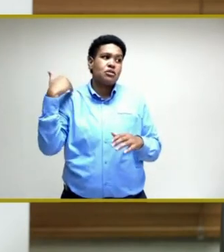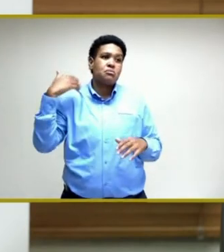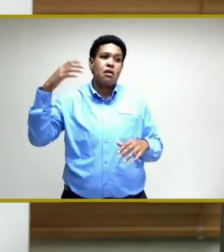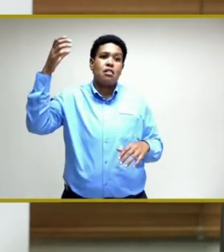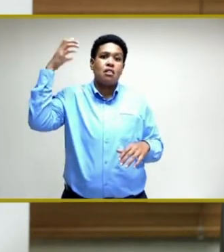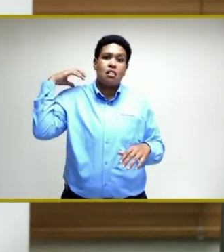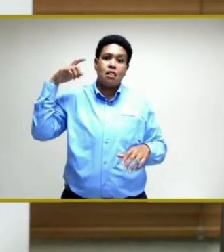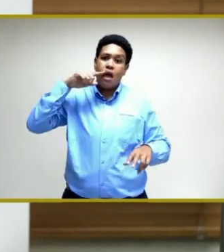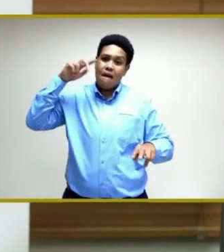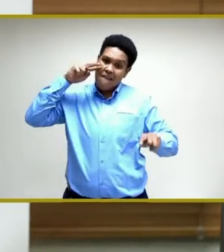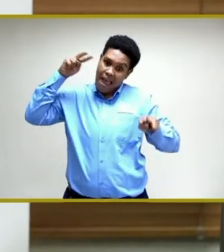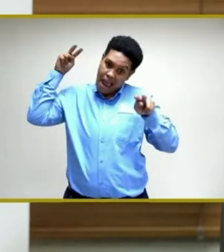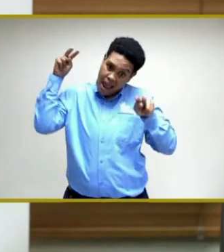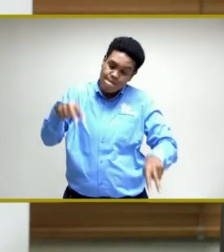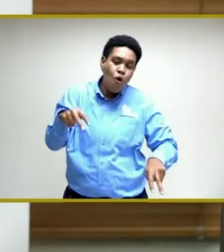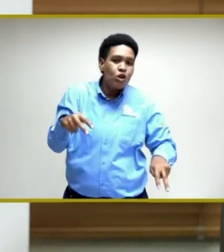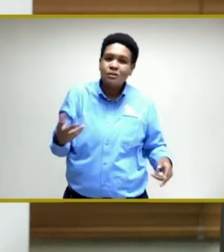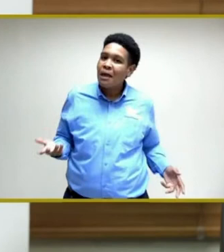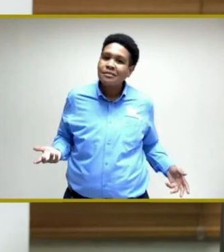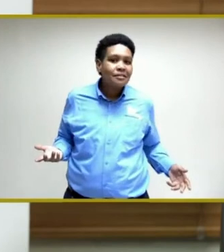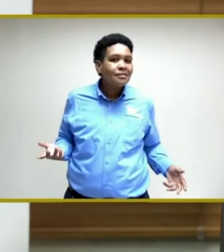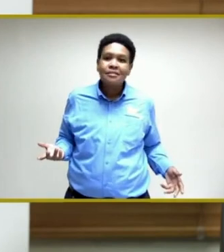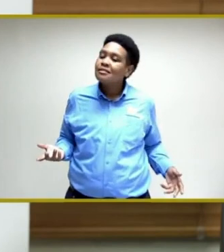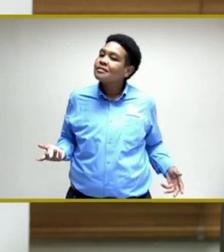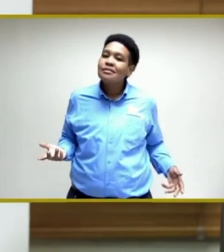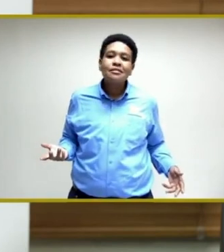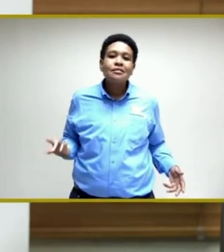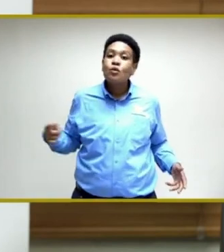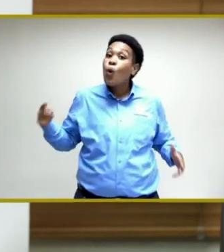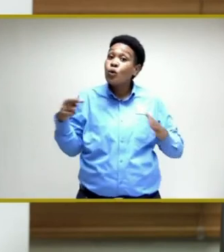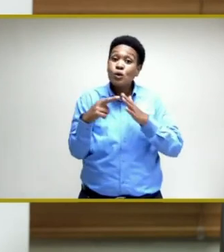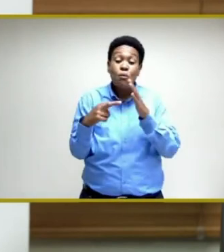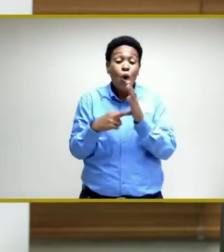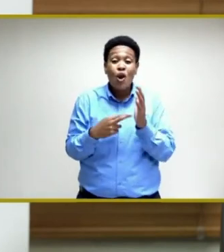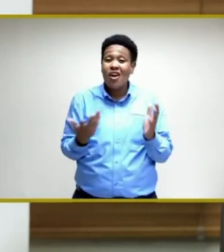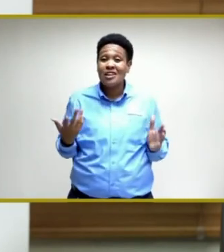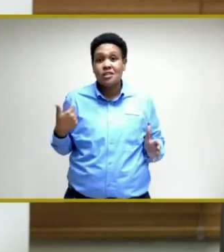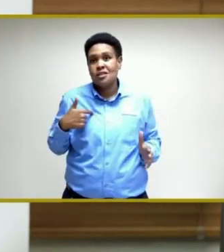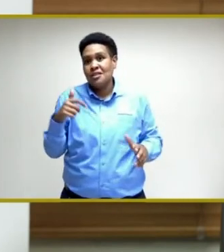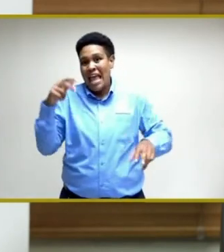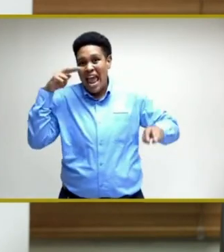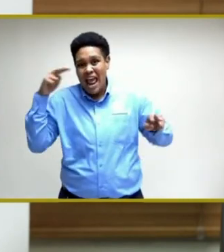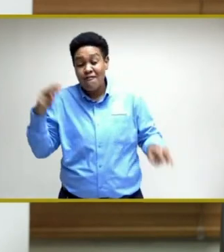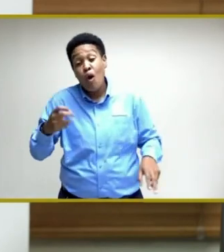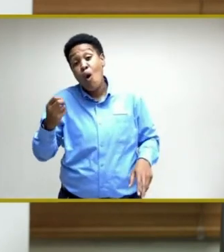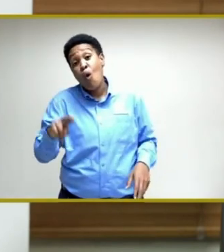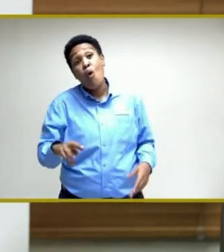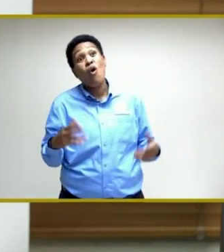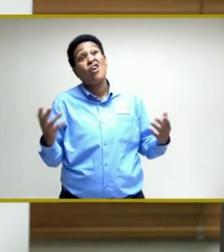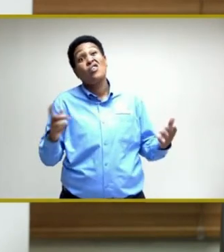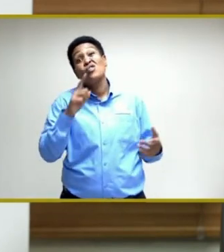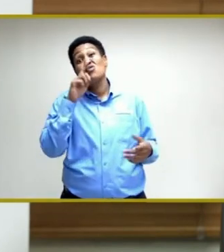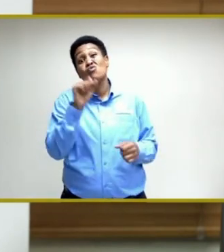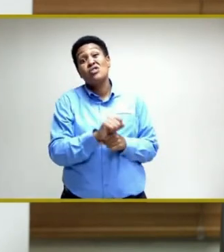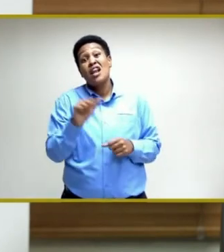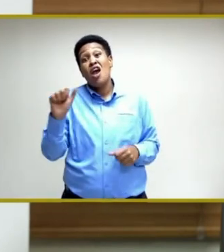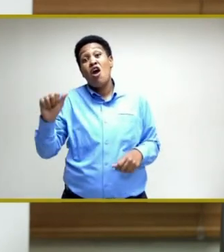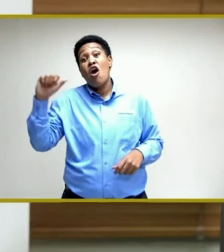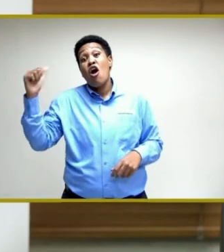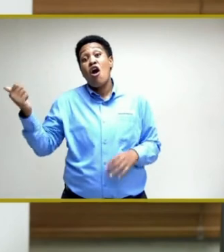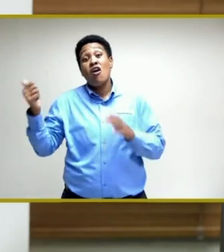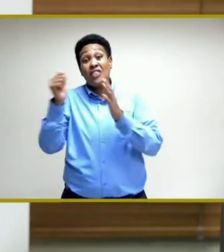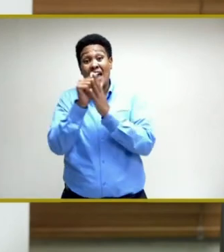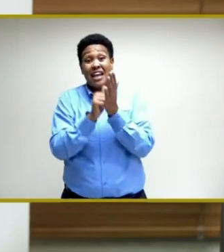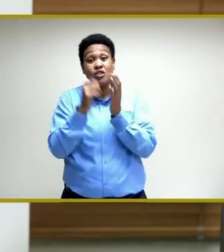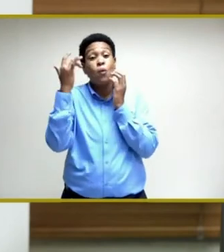of enforcing those protocols or indeed even other agencies